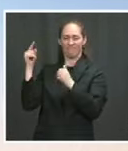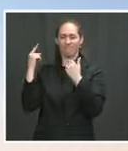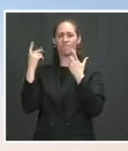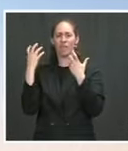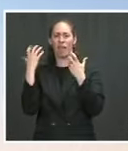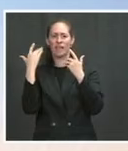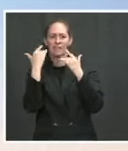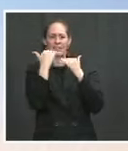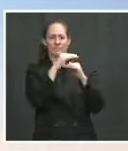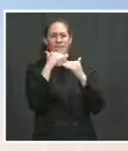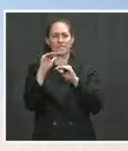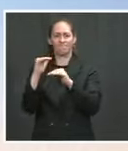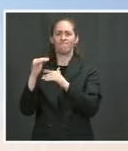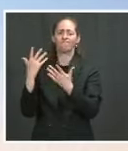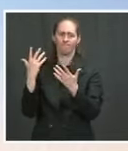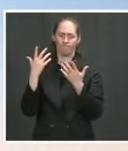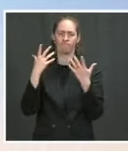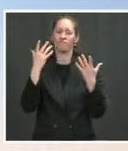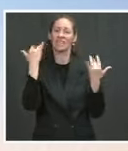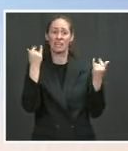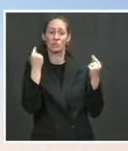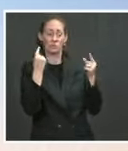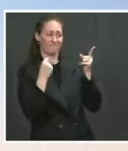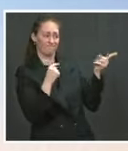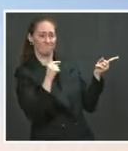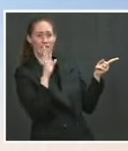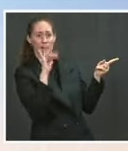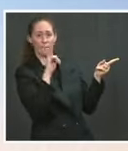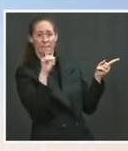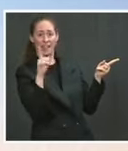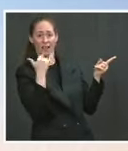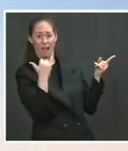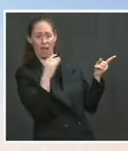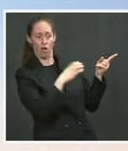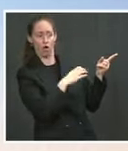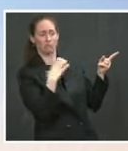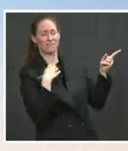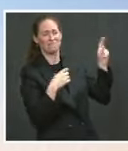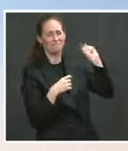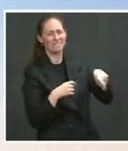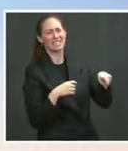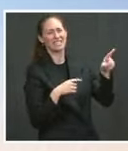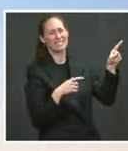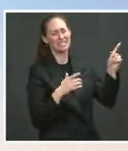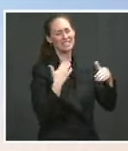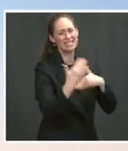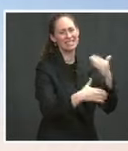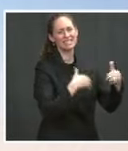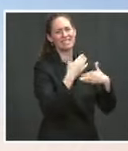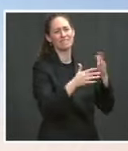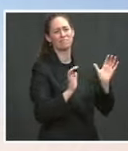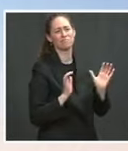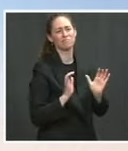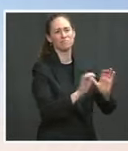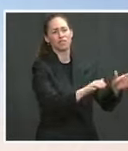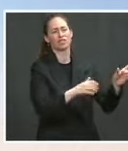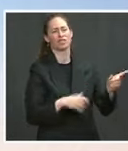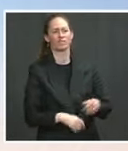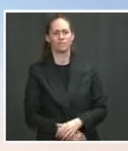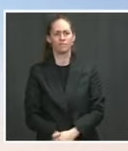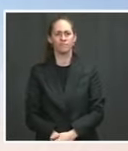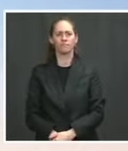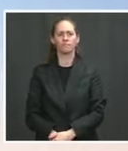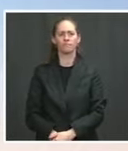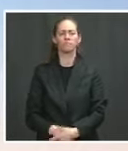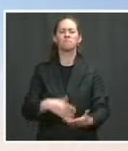legislation forward with Congress. And his overall view is there's no good reason to make it more difficult for people